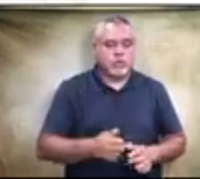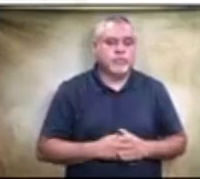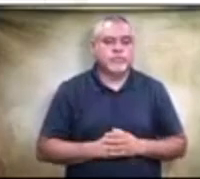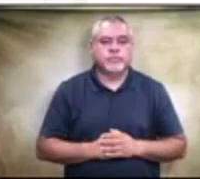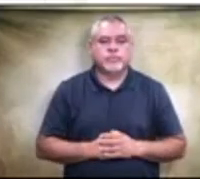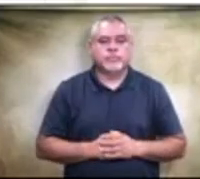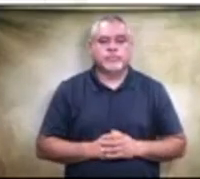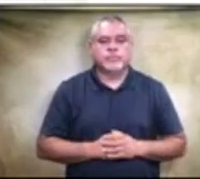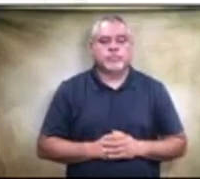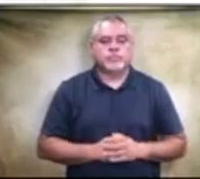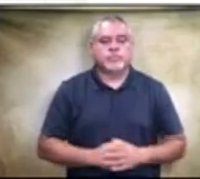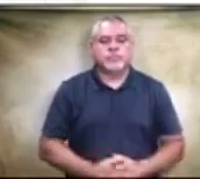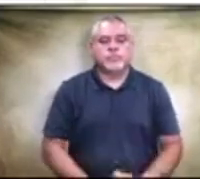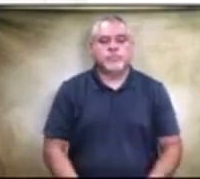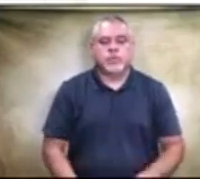Okay.